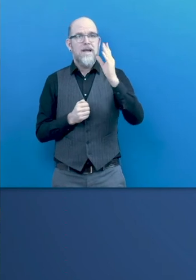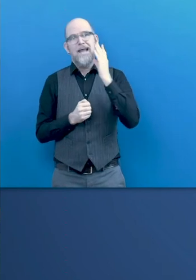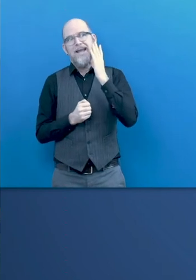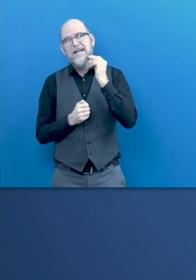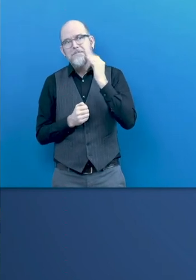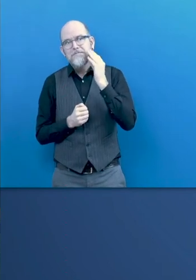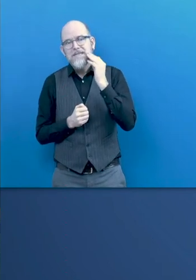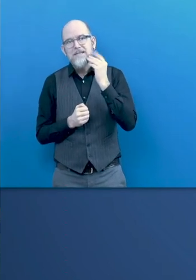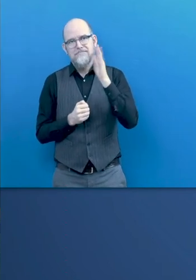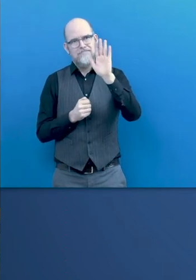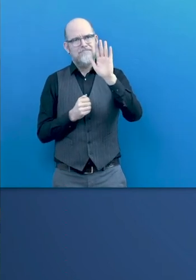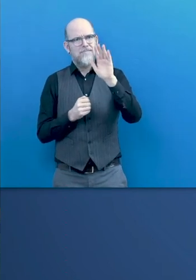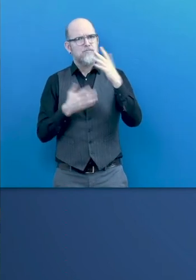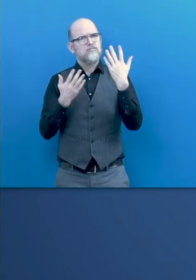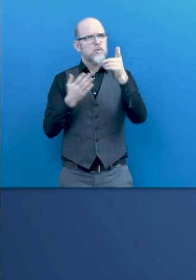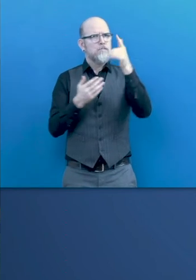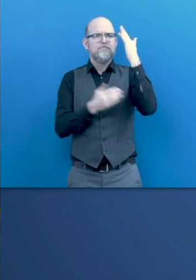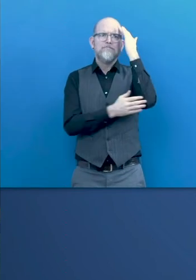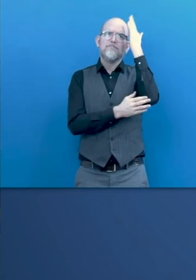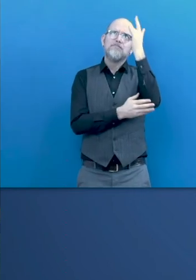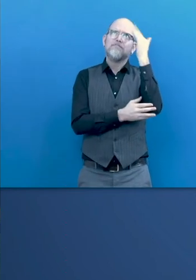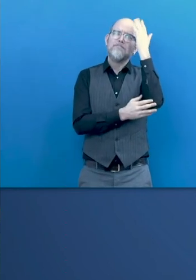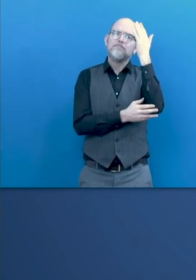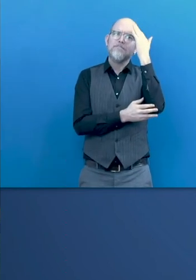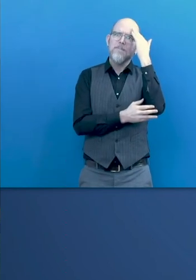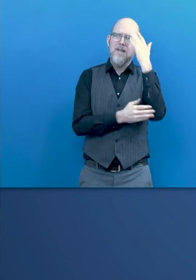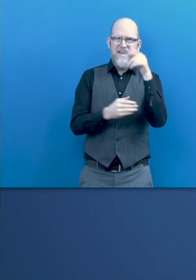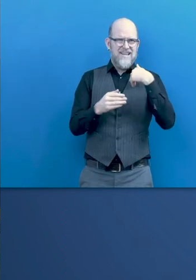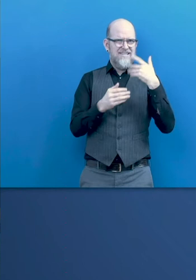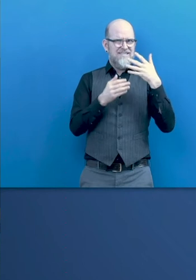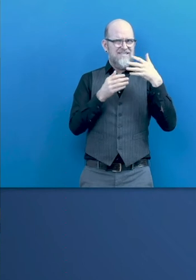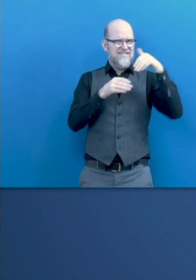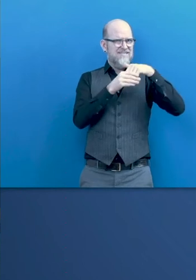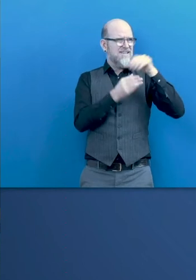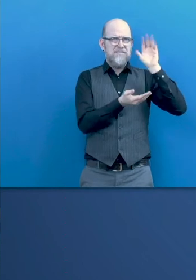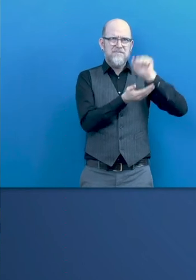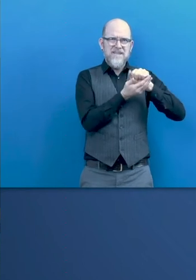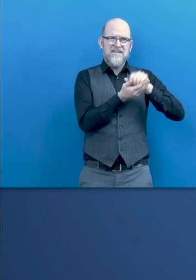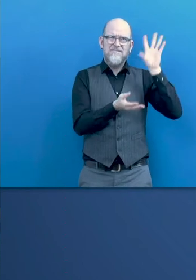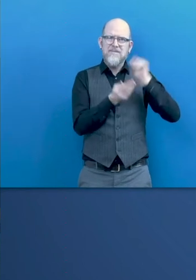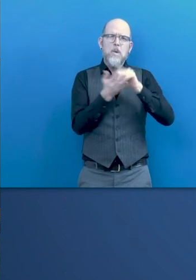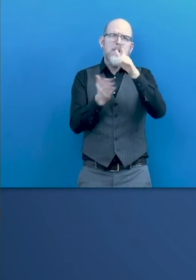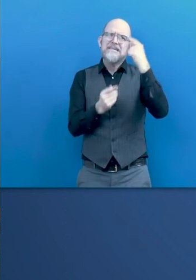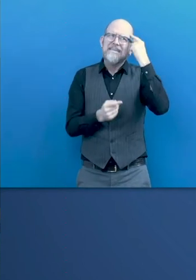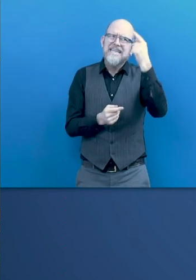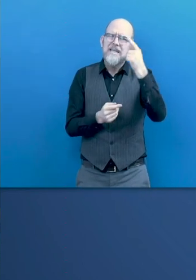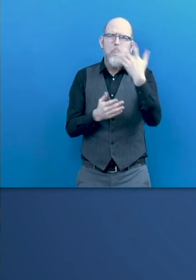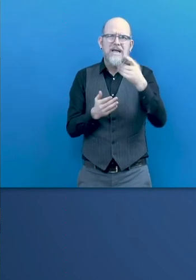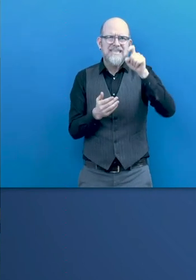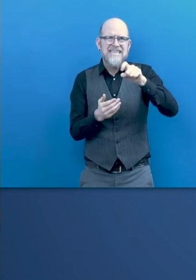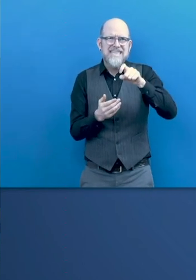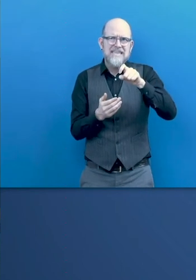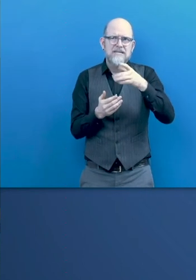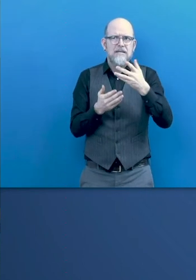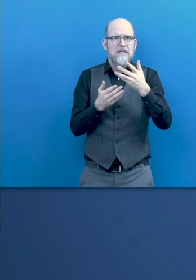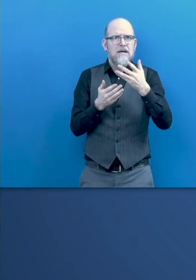considering the content of the publication, what are, in your perspective, the elements that give it more added value? So,